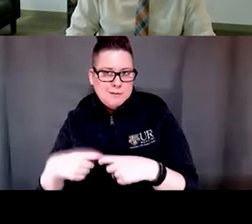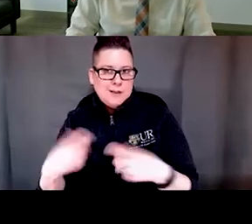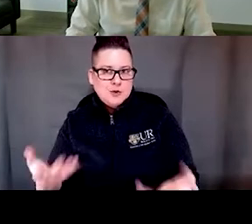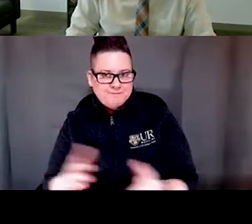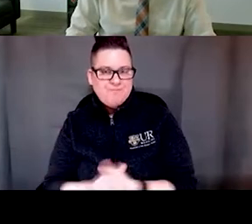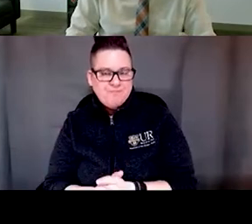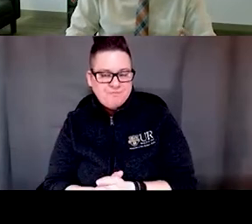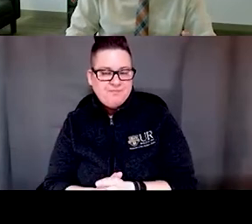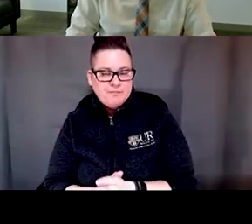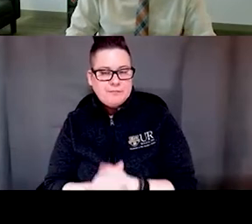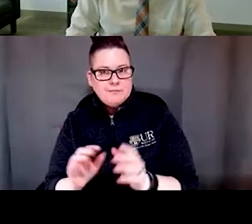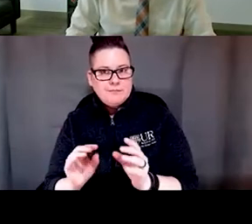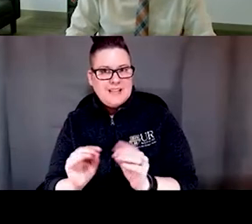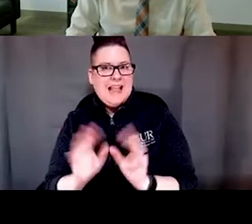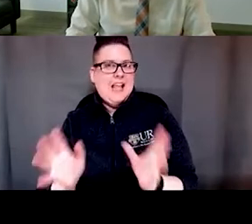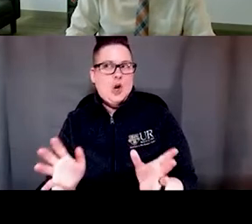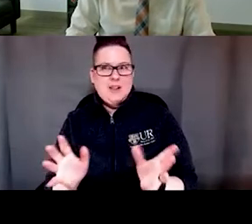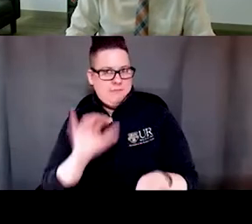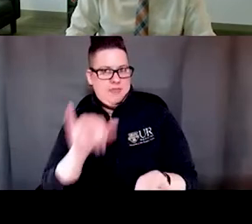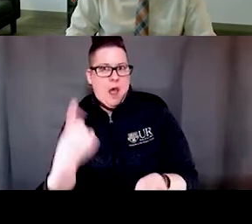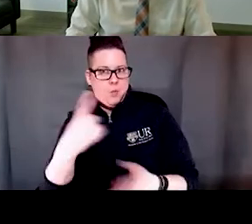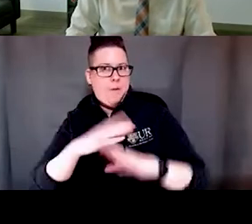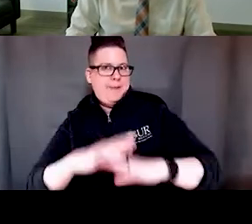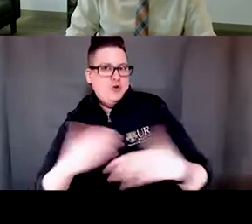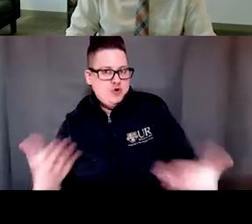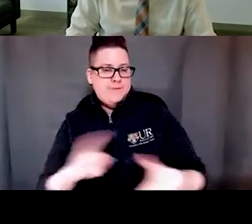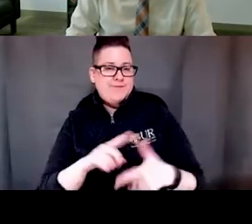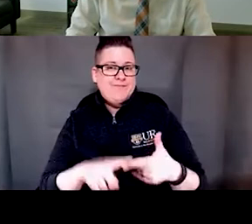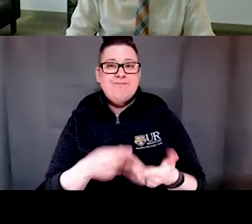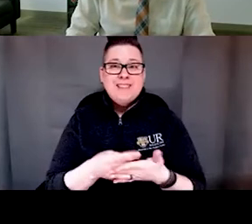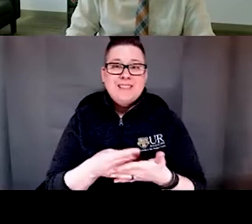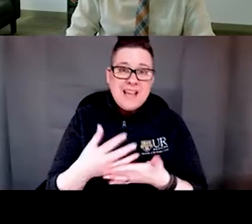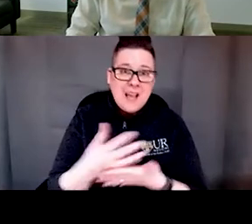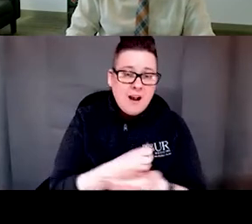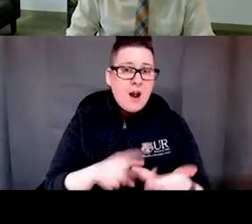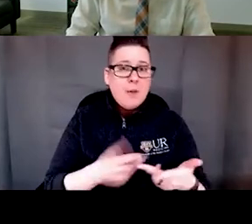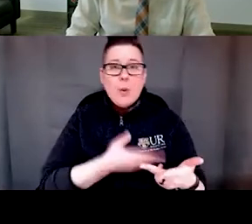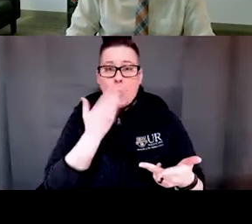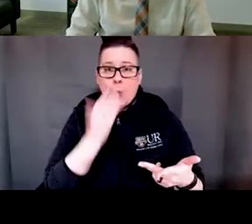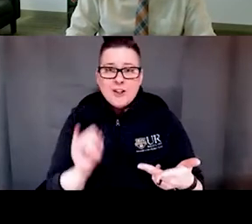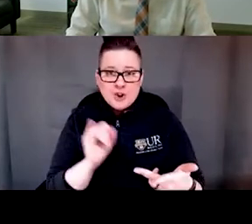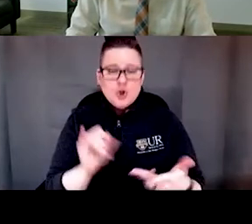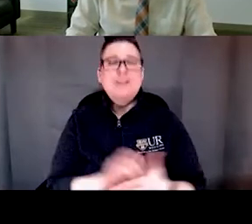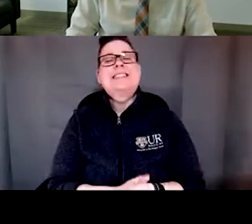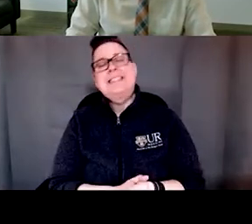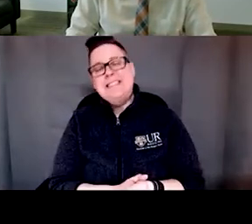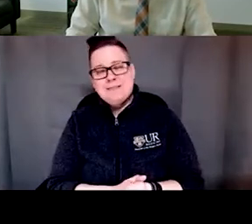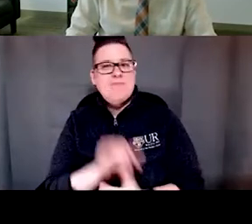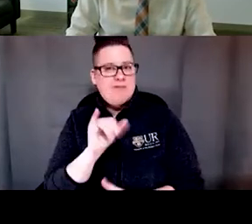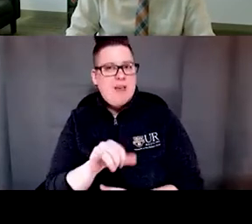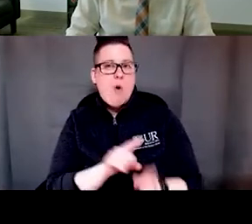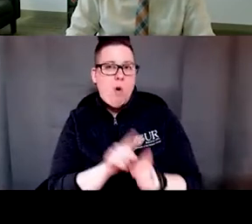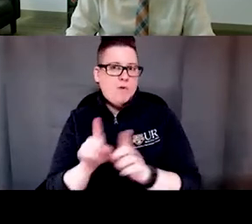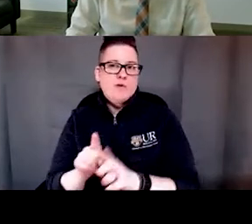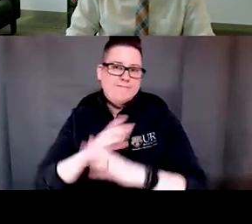there is a clear barrier with that. Income and lack of insurance also play a huge role in the ability to